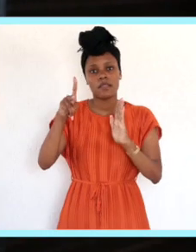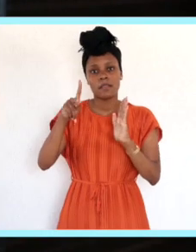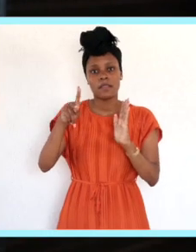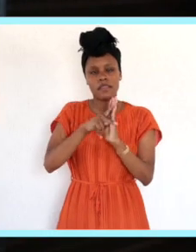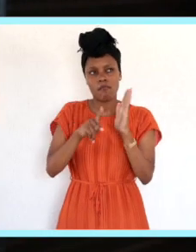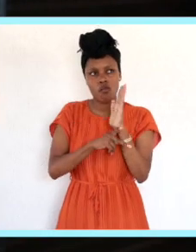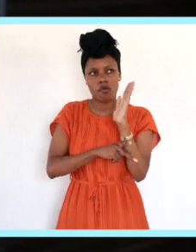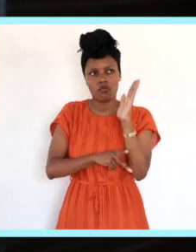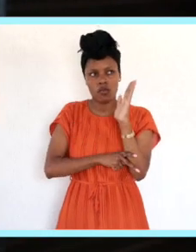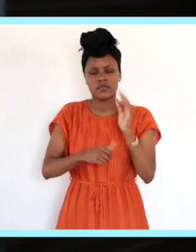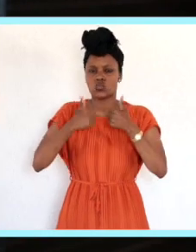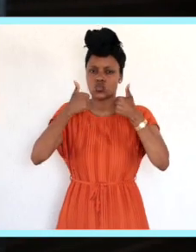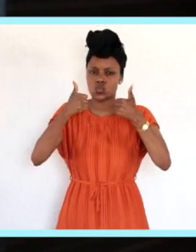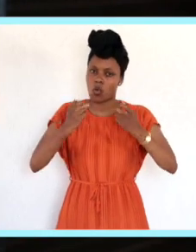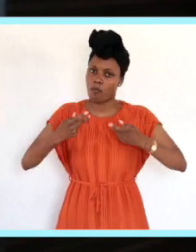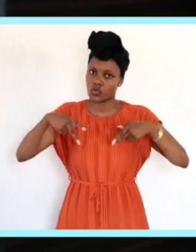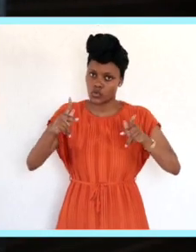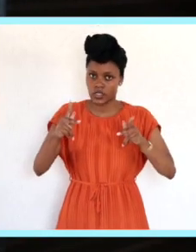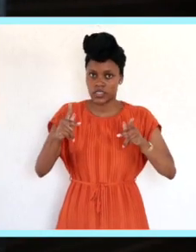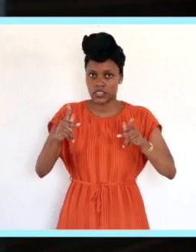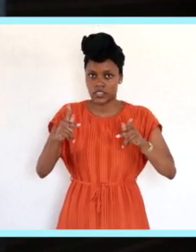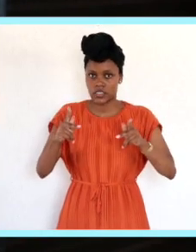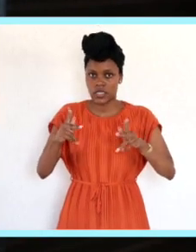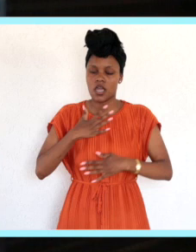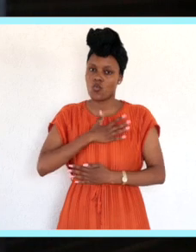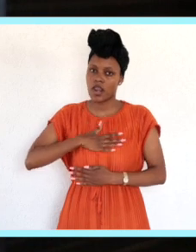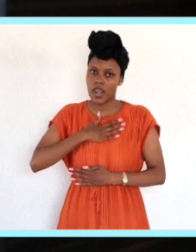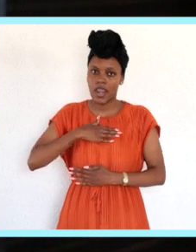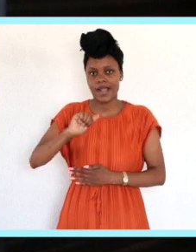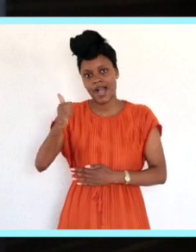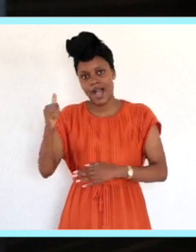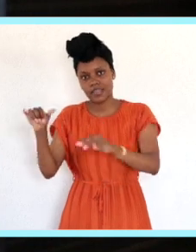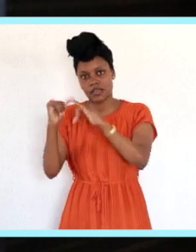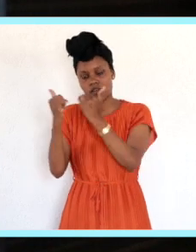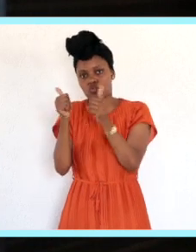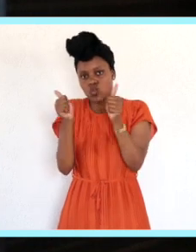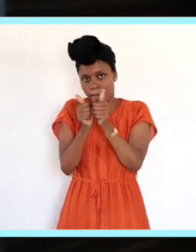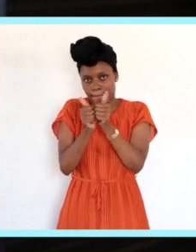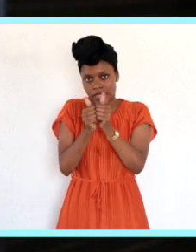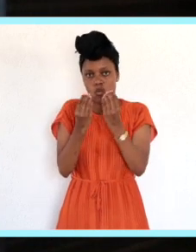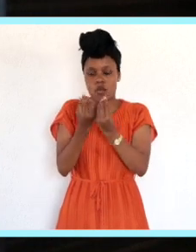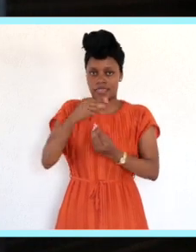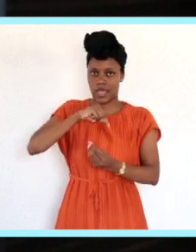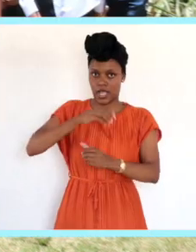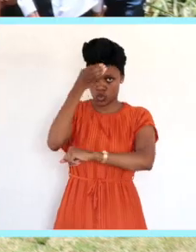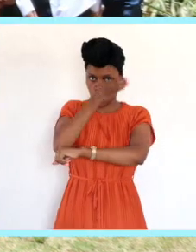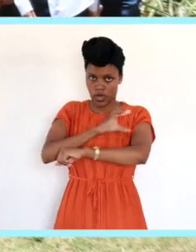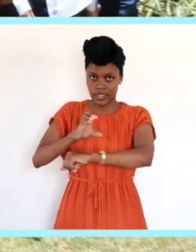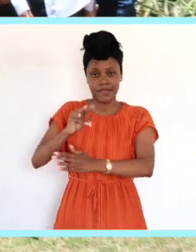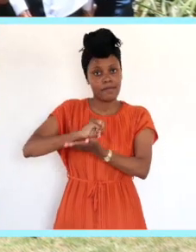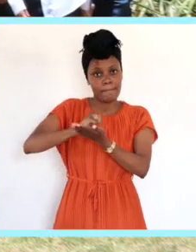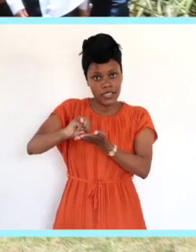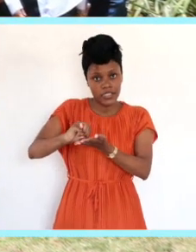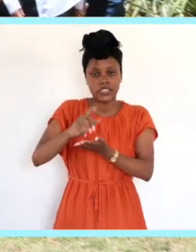The tech program is a really, really good opportunity and we would like other industry partners to come on